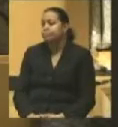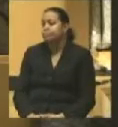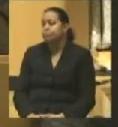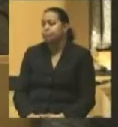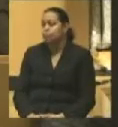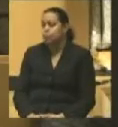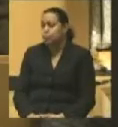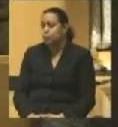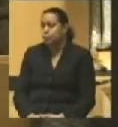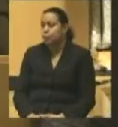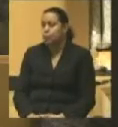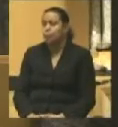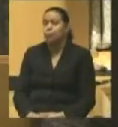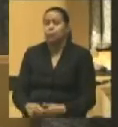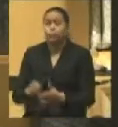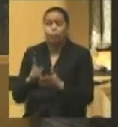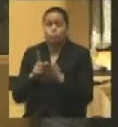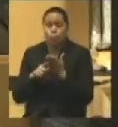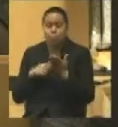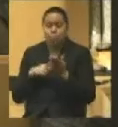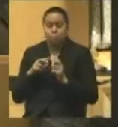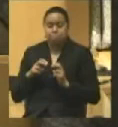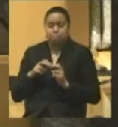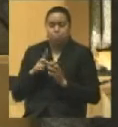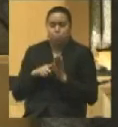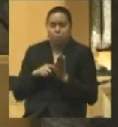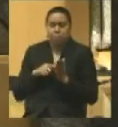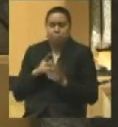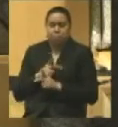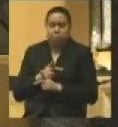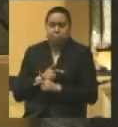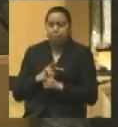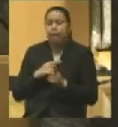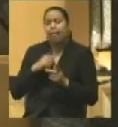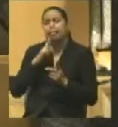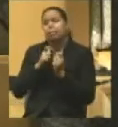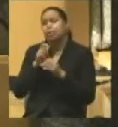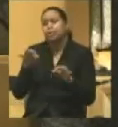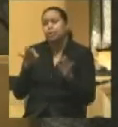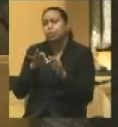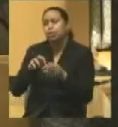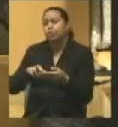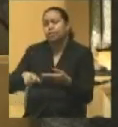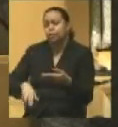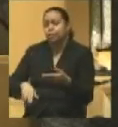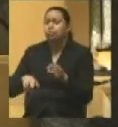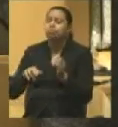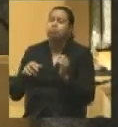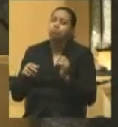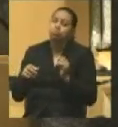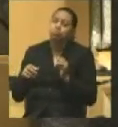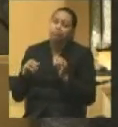So, what can we conclude from this? I think the most important conclusion is that the size of the peace wing